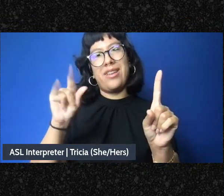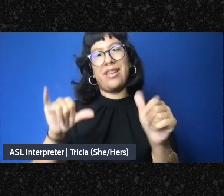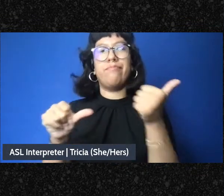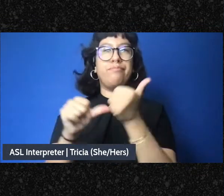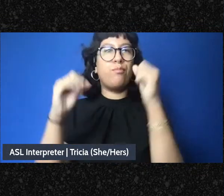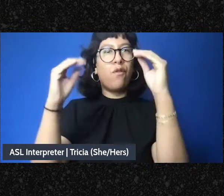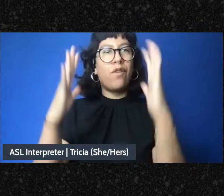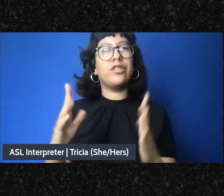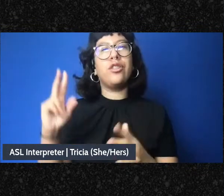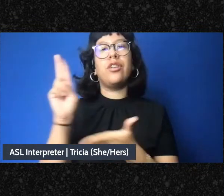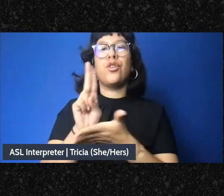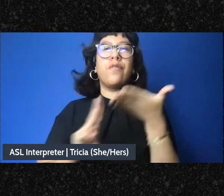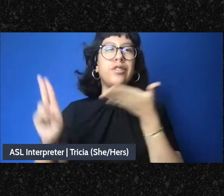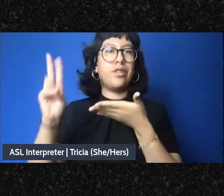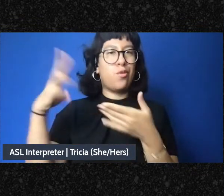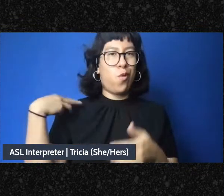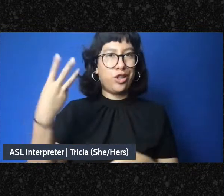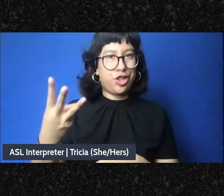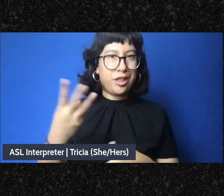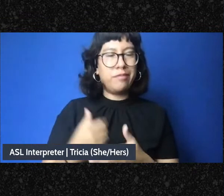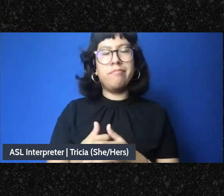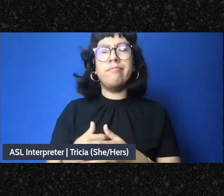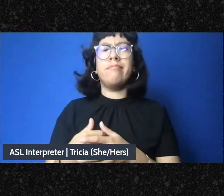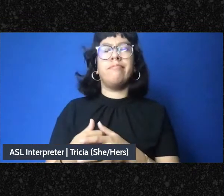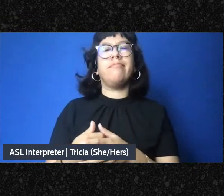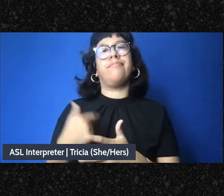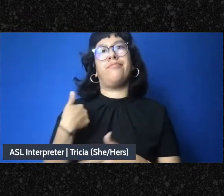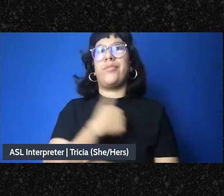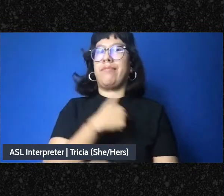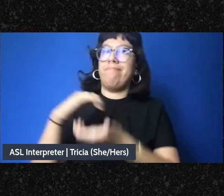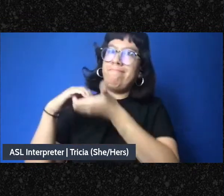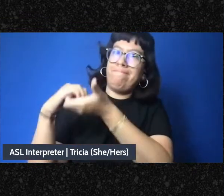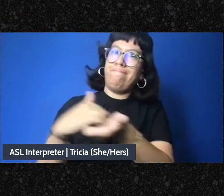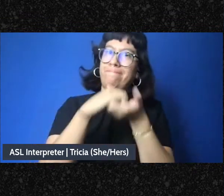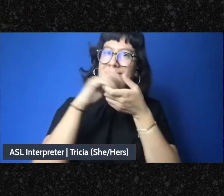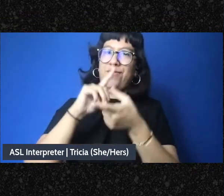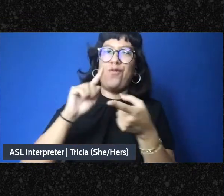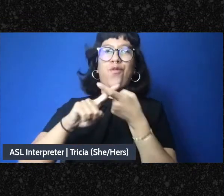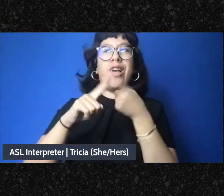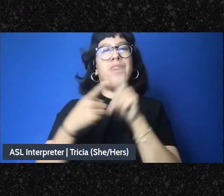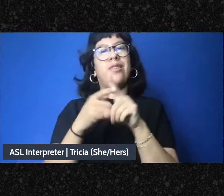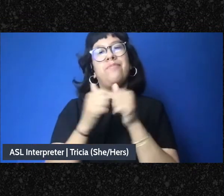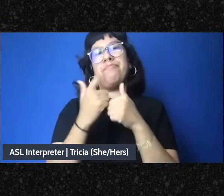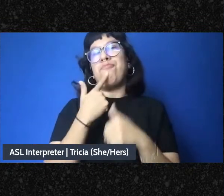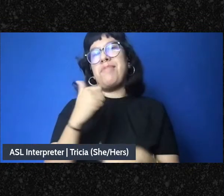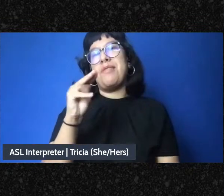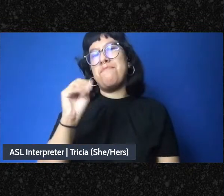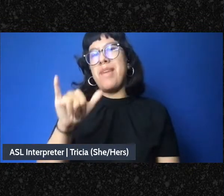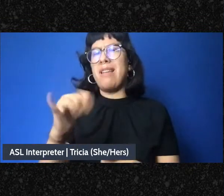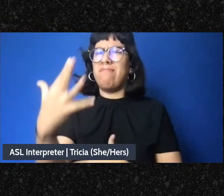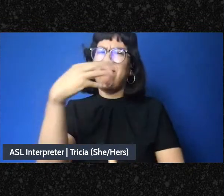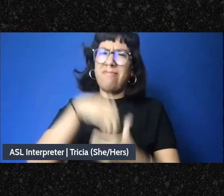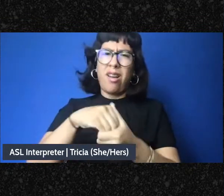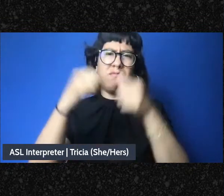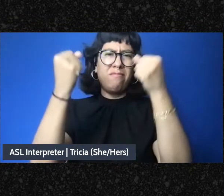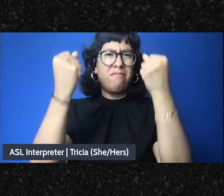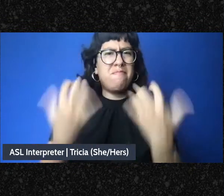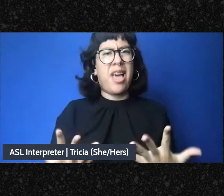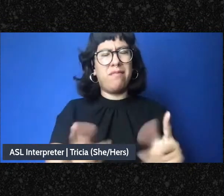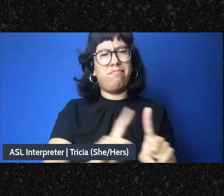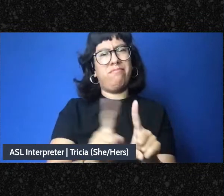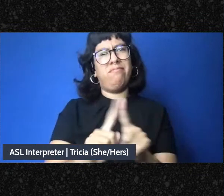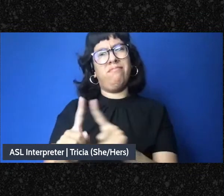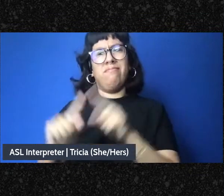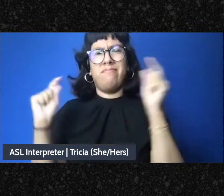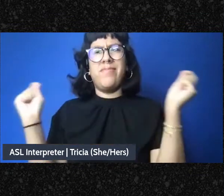Washington, but more important, a longtime friend of Redmay, who has participated in multiple of our festivals